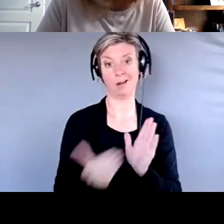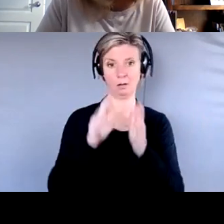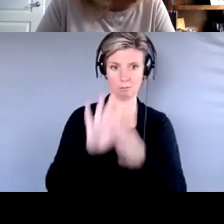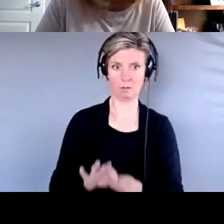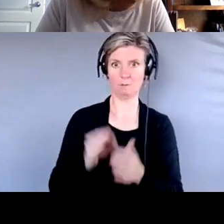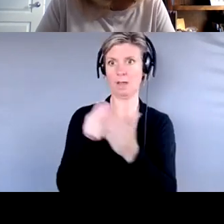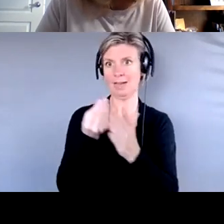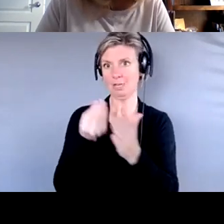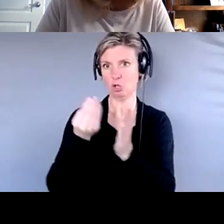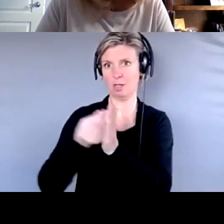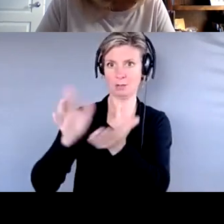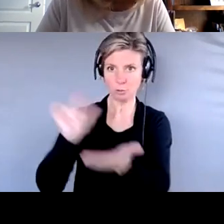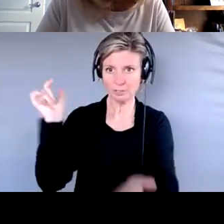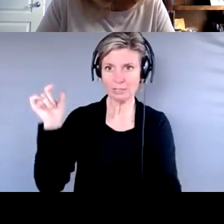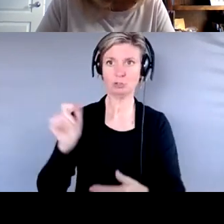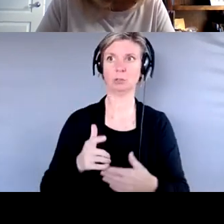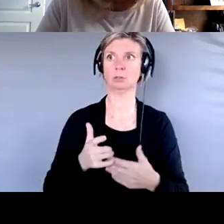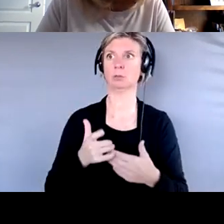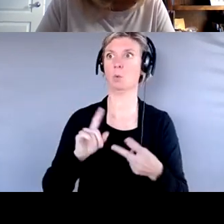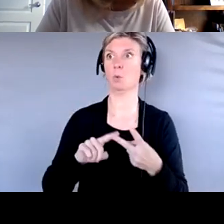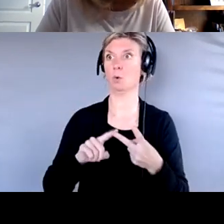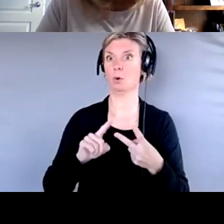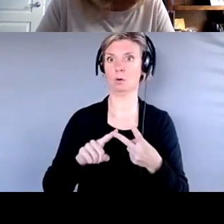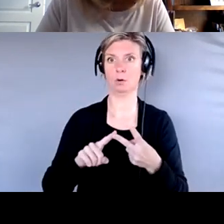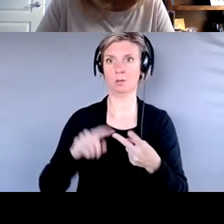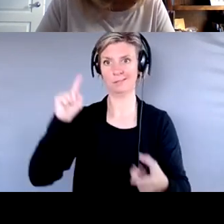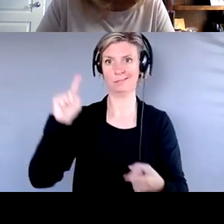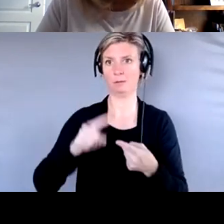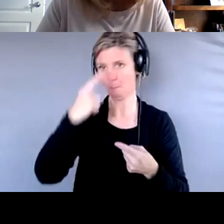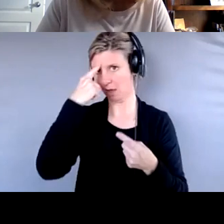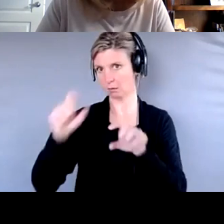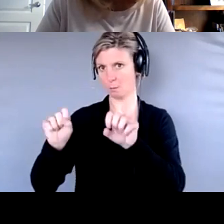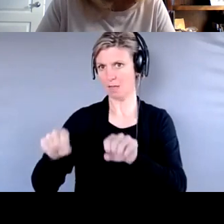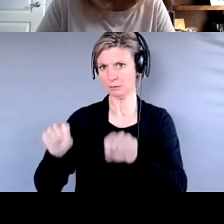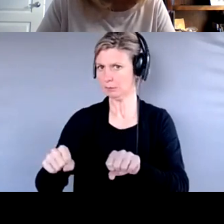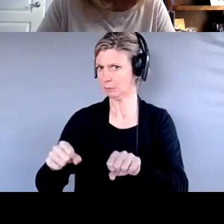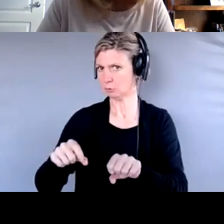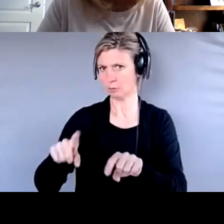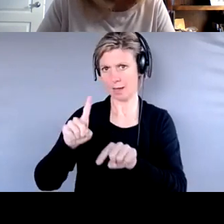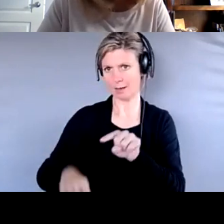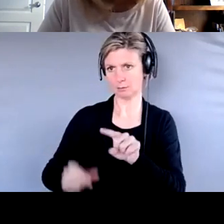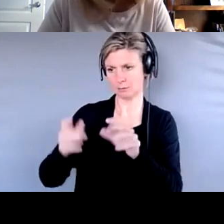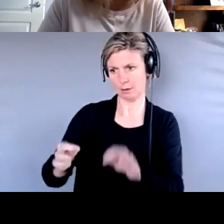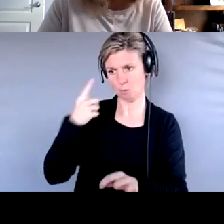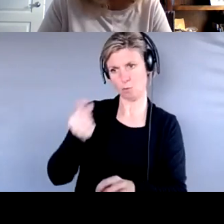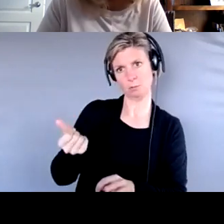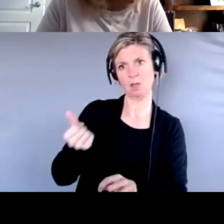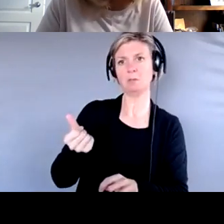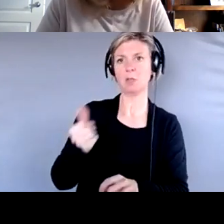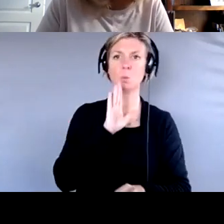lack of mental capacity, then, you know, those, those would be a subject to the hold that a firm, you know, decides to place.